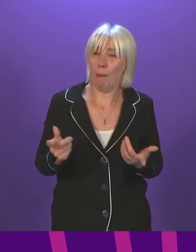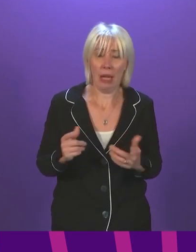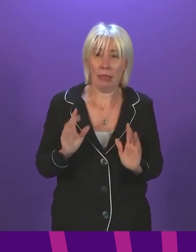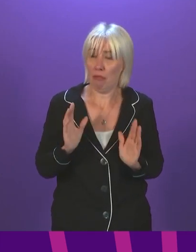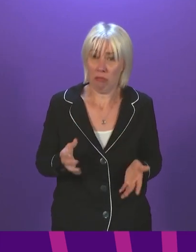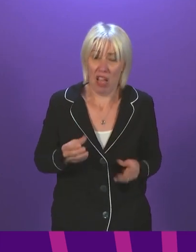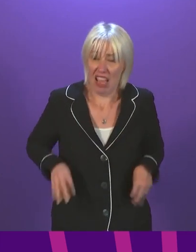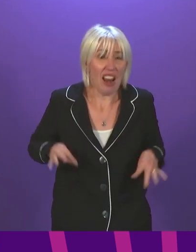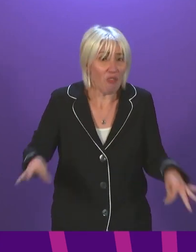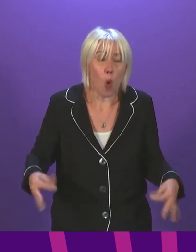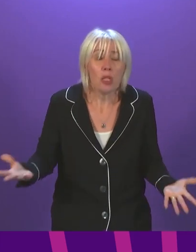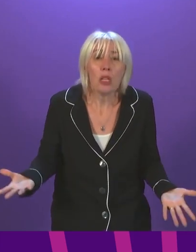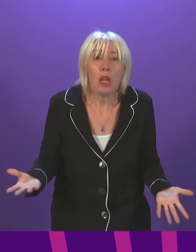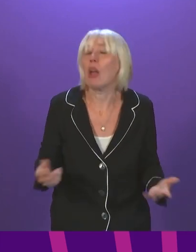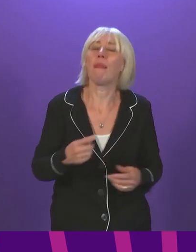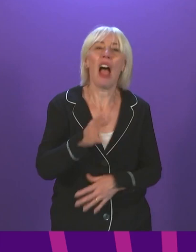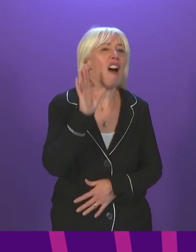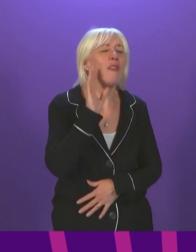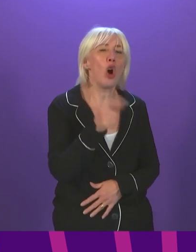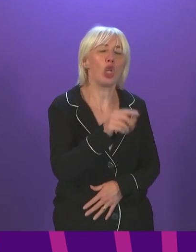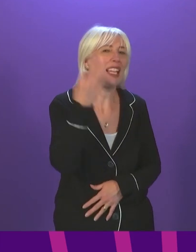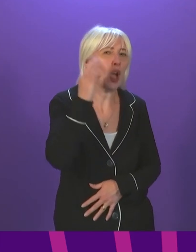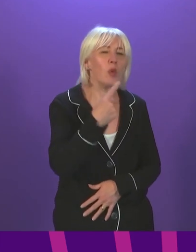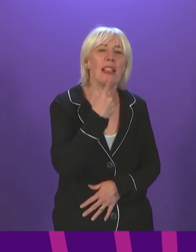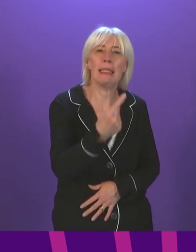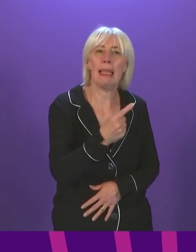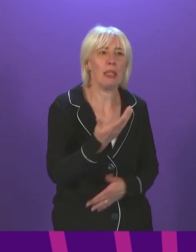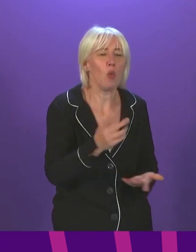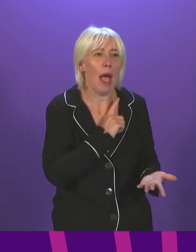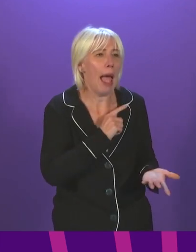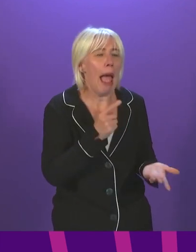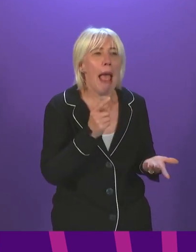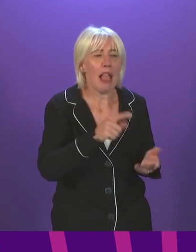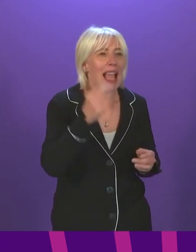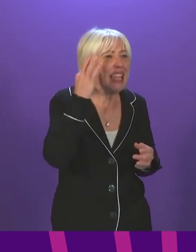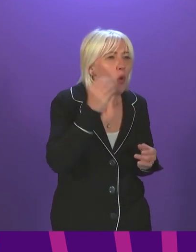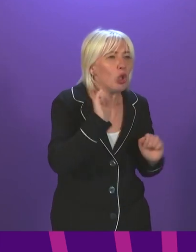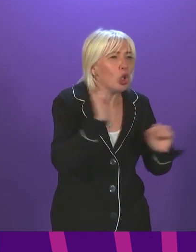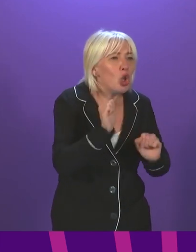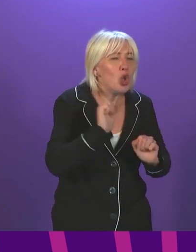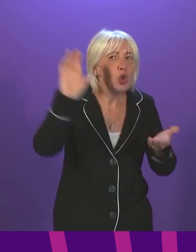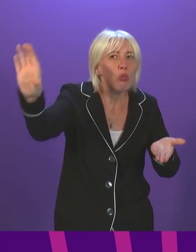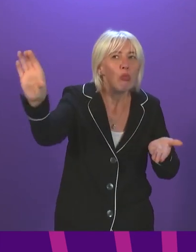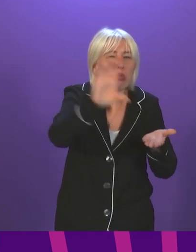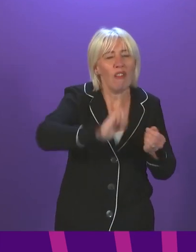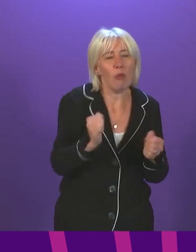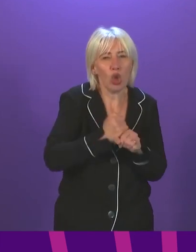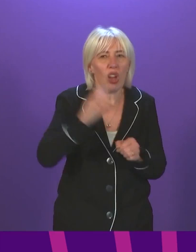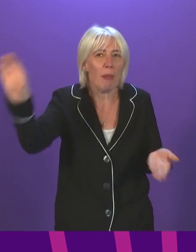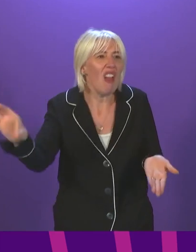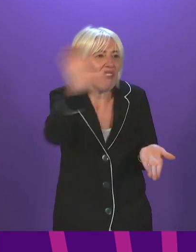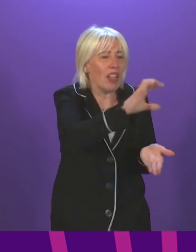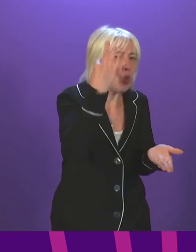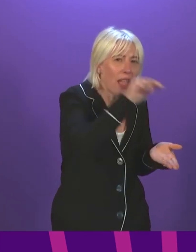Western Bartonshire Council that this delay is because the local authority had not received money from the Scottish Government. Can I ask the First Minister